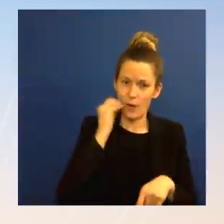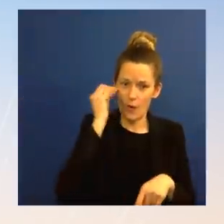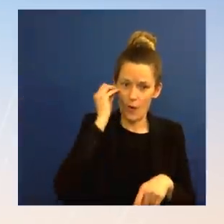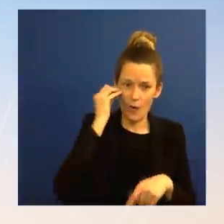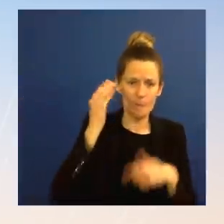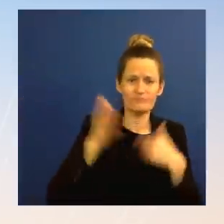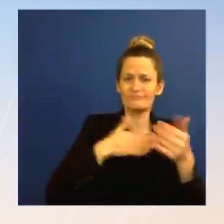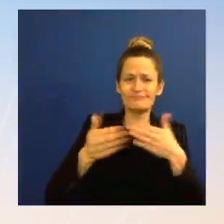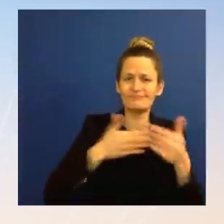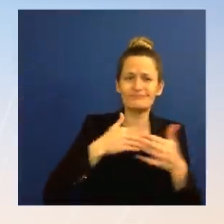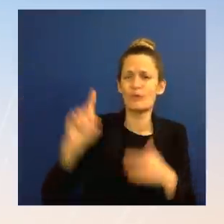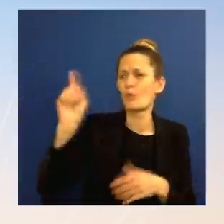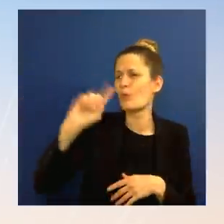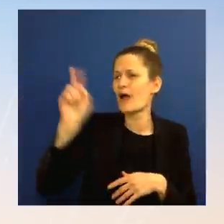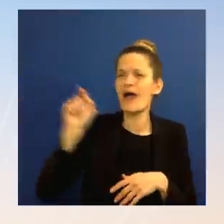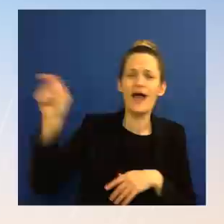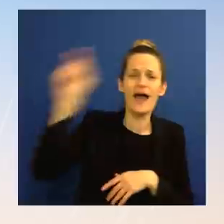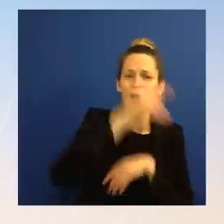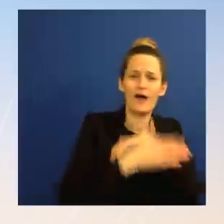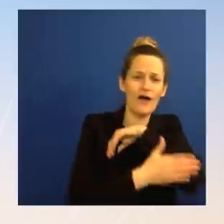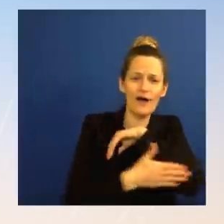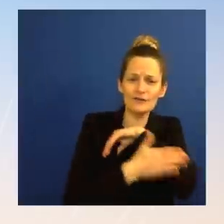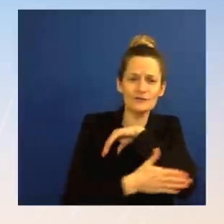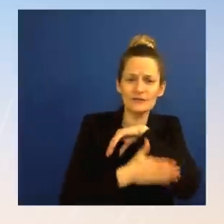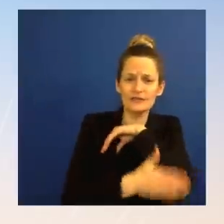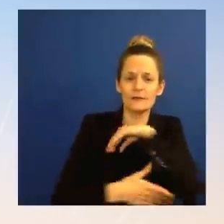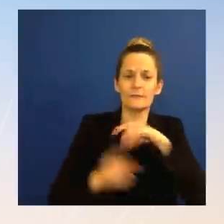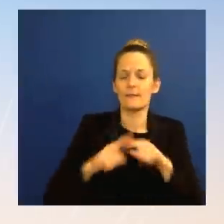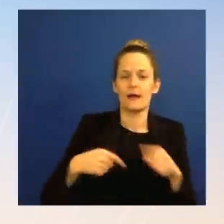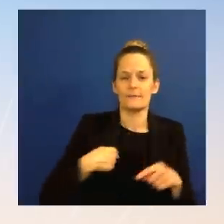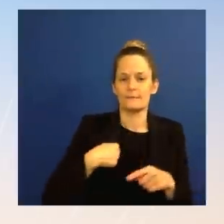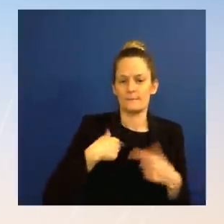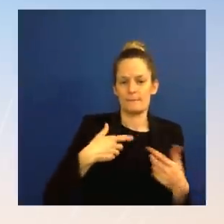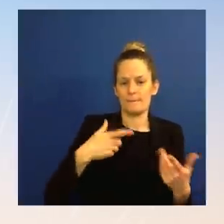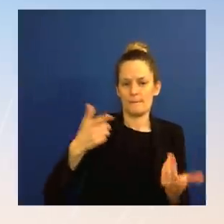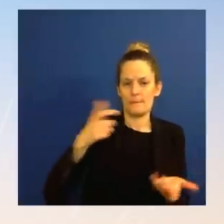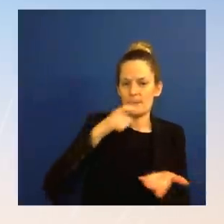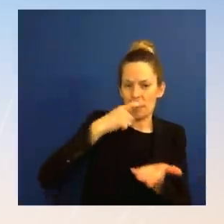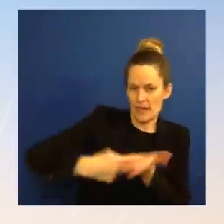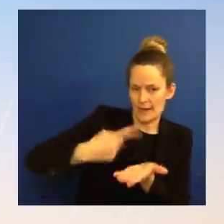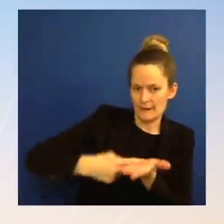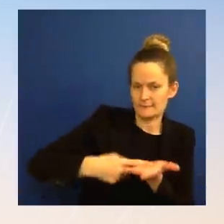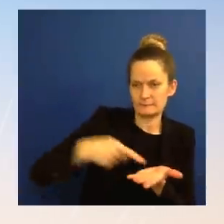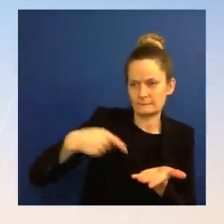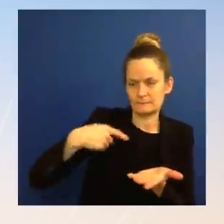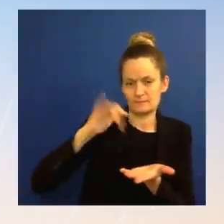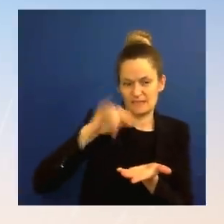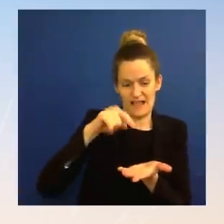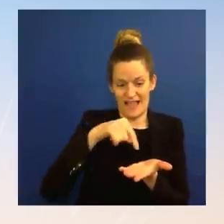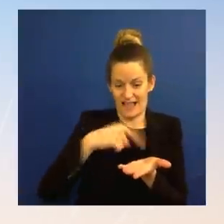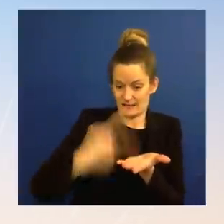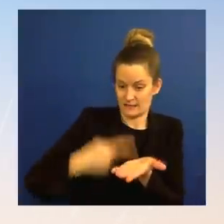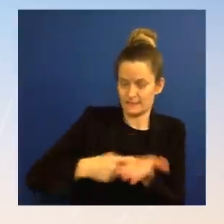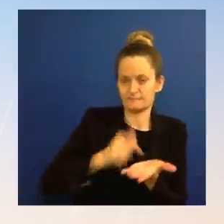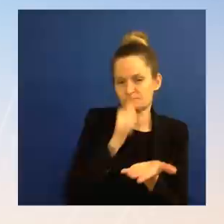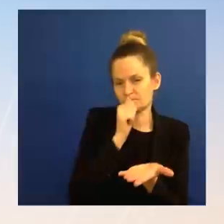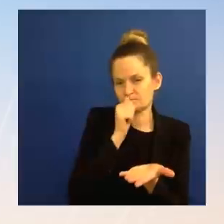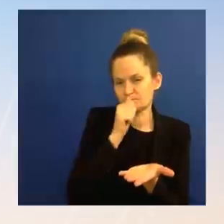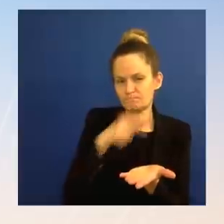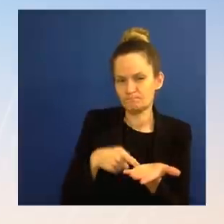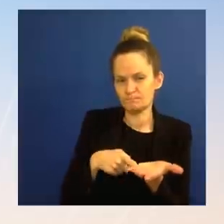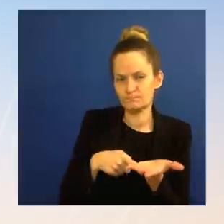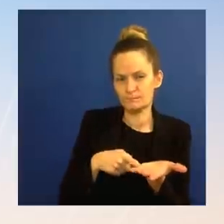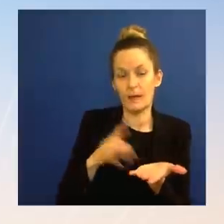home. But, yes, we would still, we are still going to work on bringing others home who have, who did not return on the plane last night. The A high